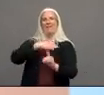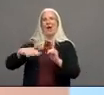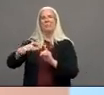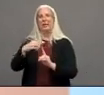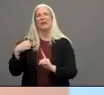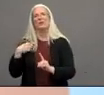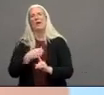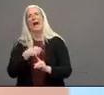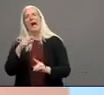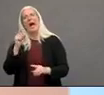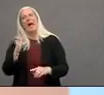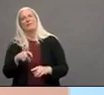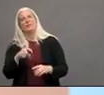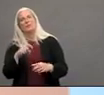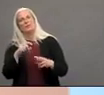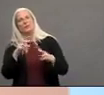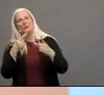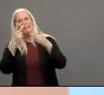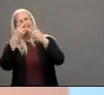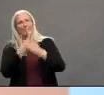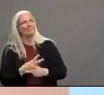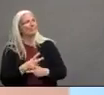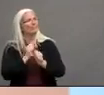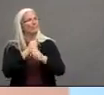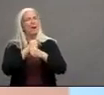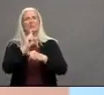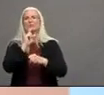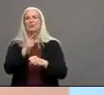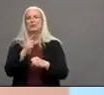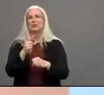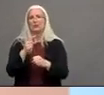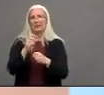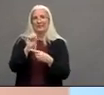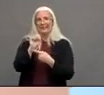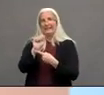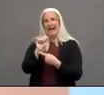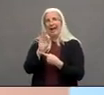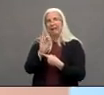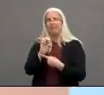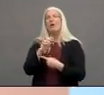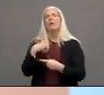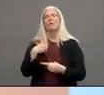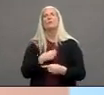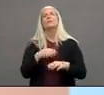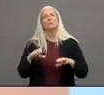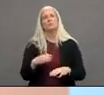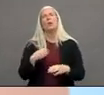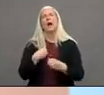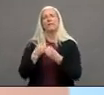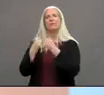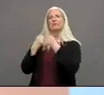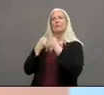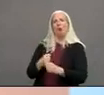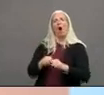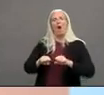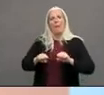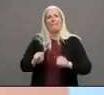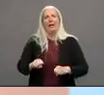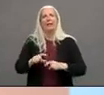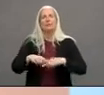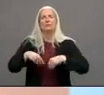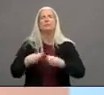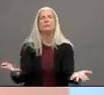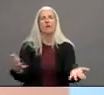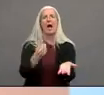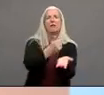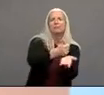expand the strong capacity that we currently have in contact tracing that public health nurses have been providing since the beginning of this response